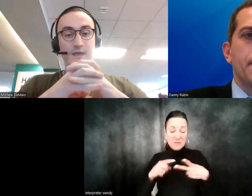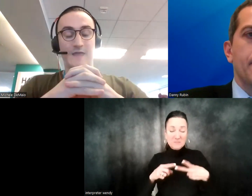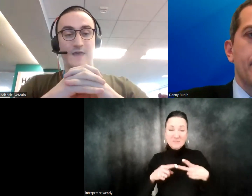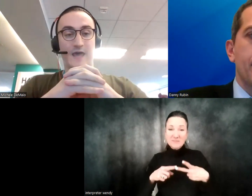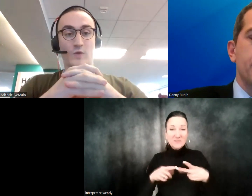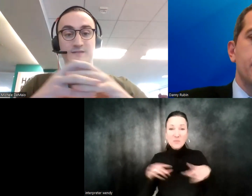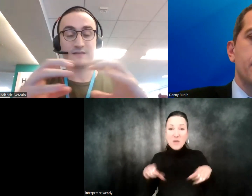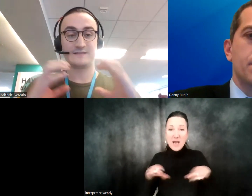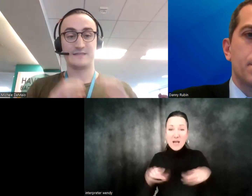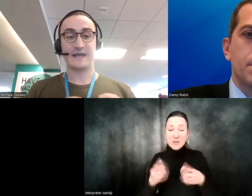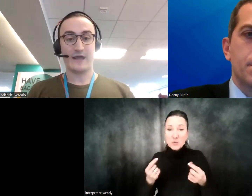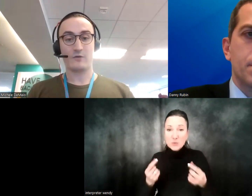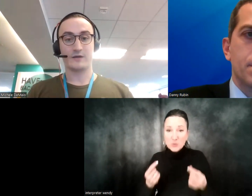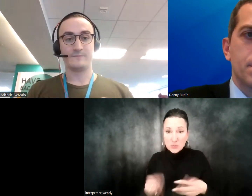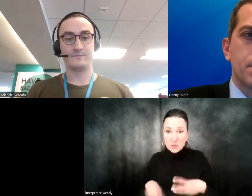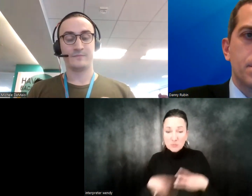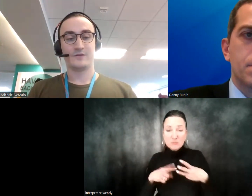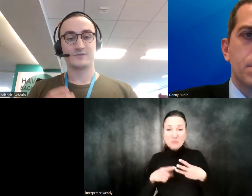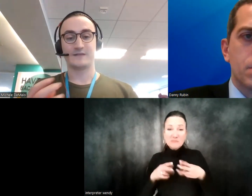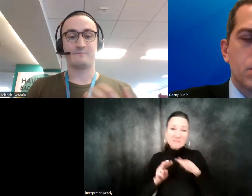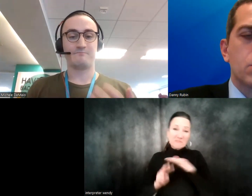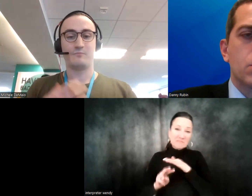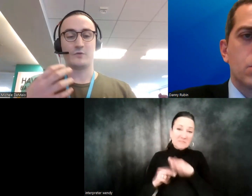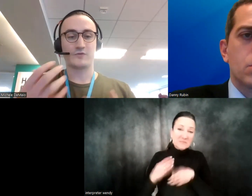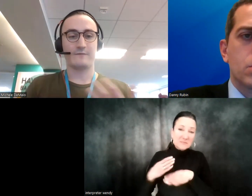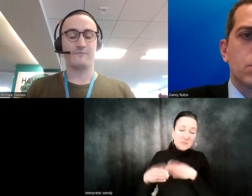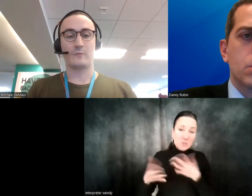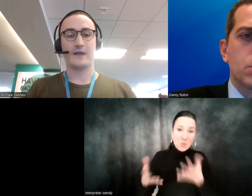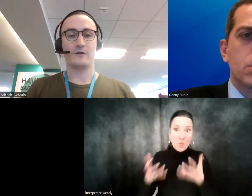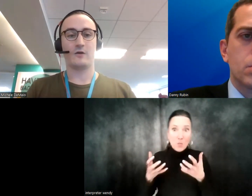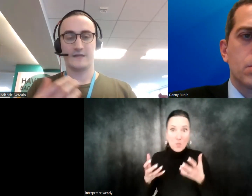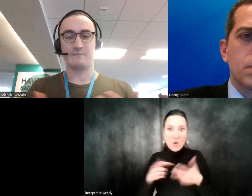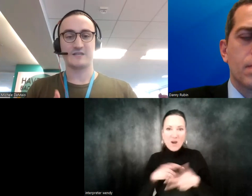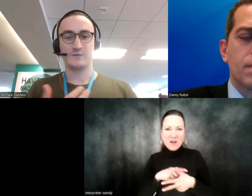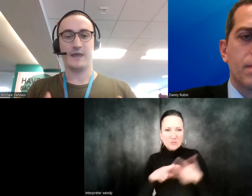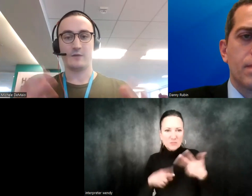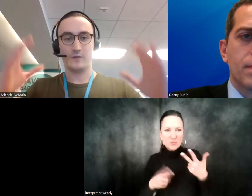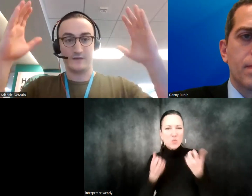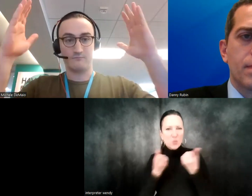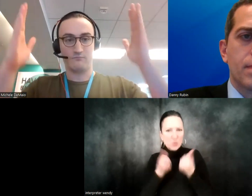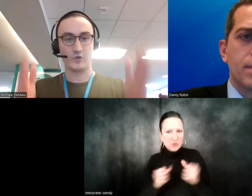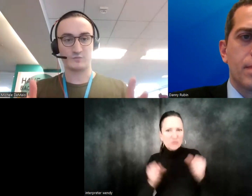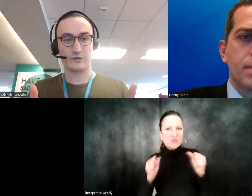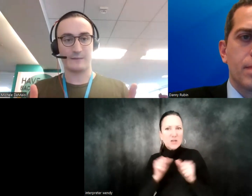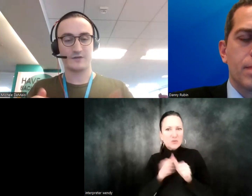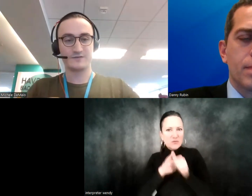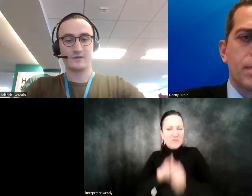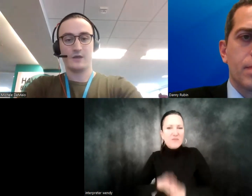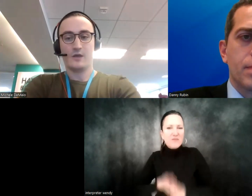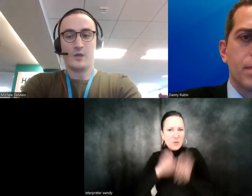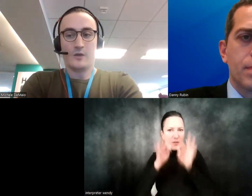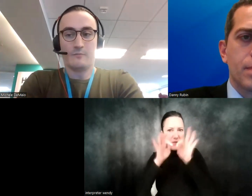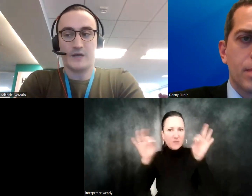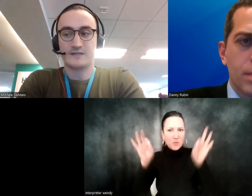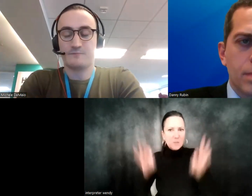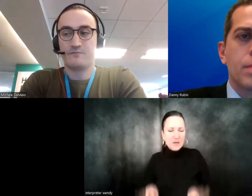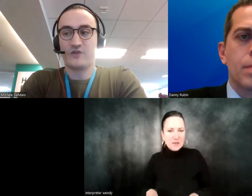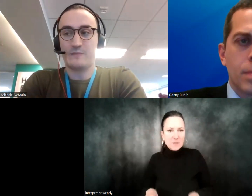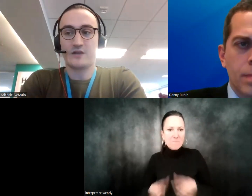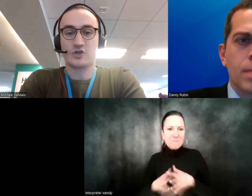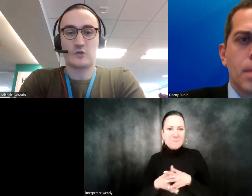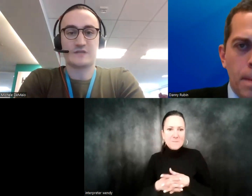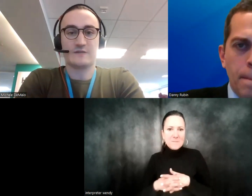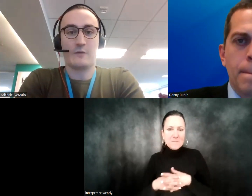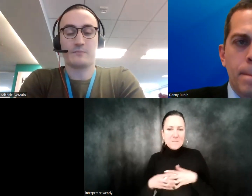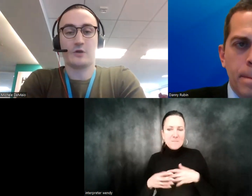and then what's, like, the desired outcome. So that's a, we try to format it as best we can within those parameters. But to